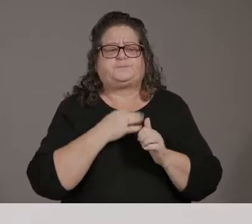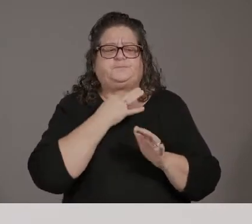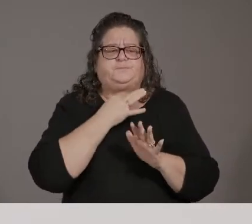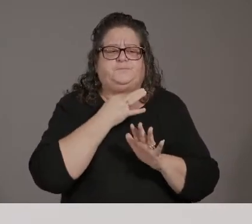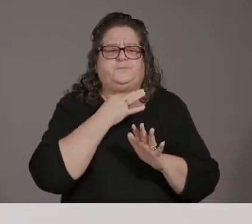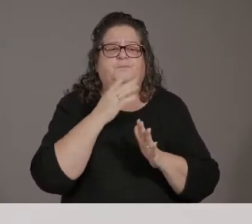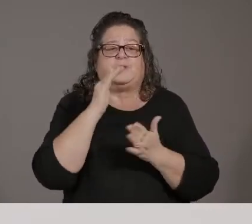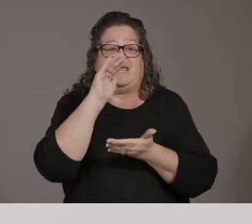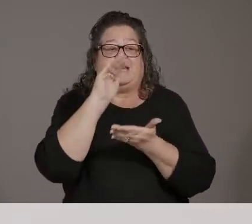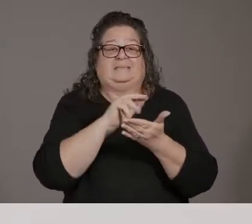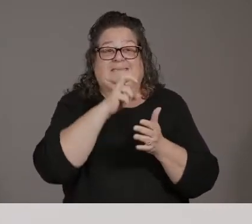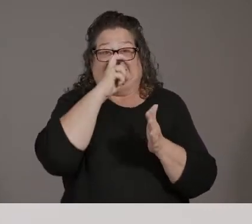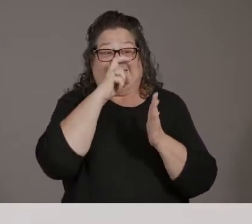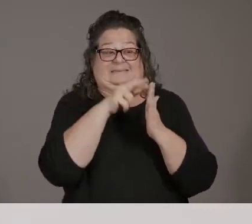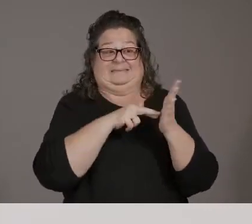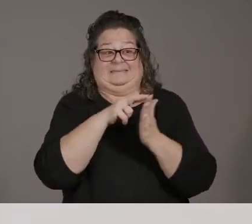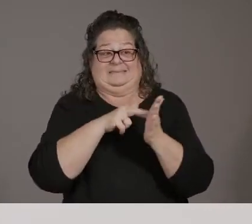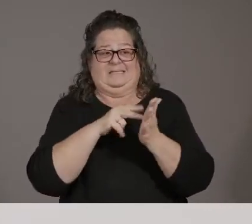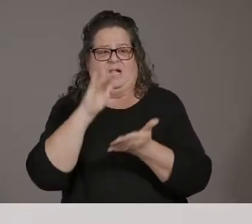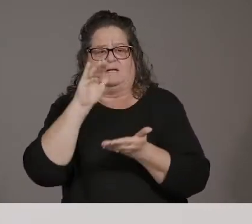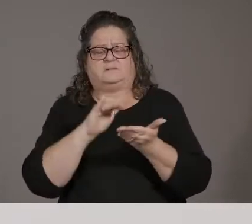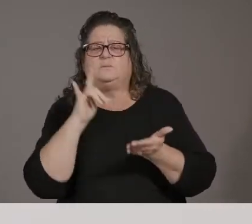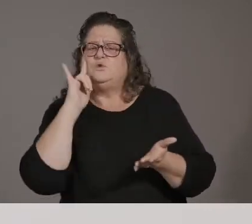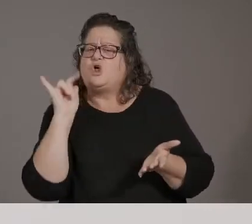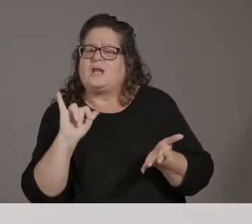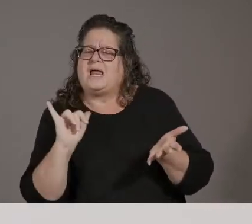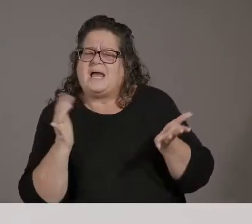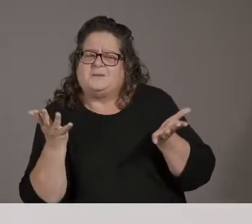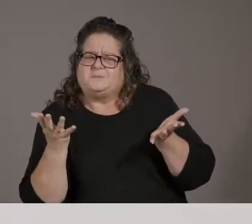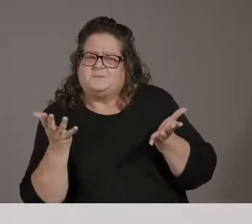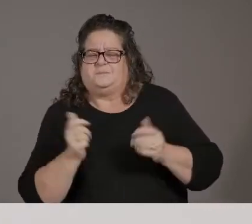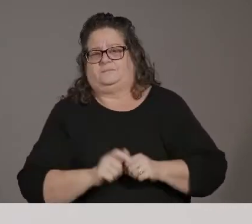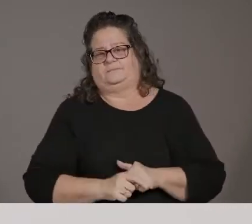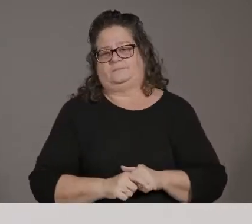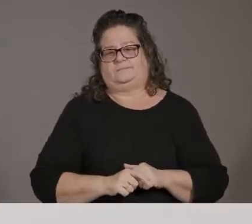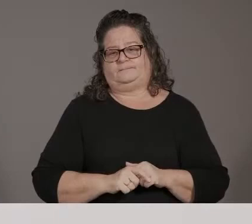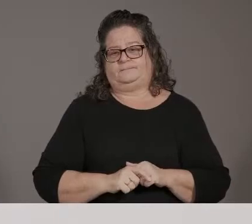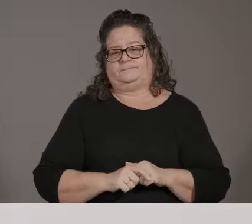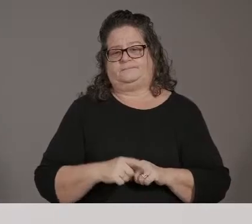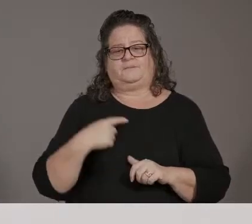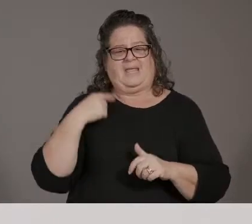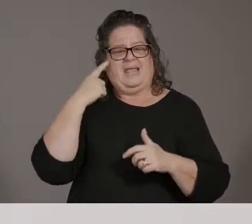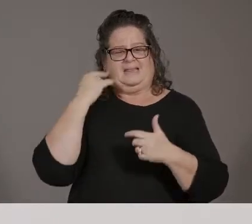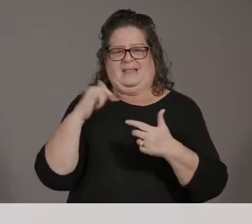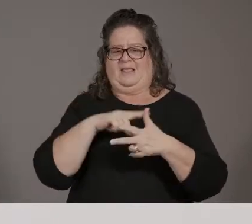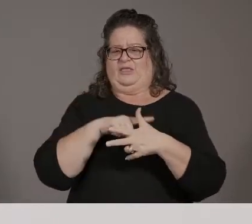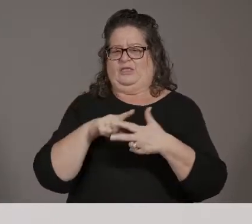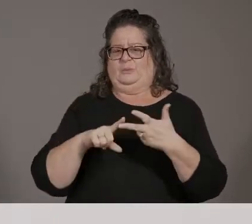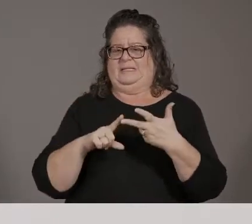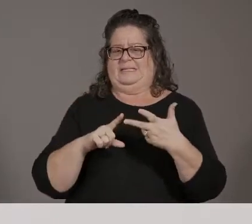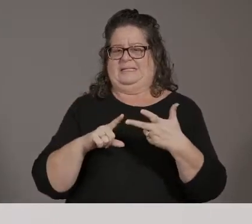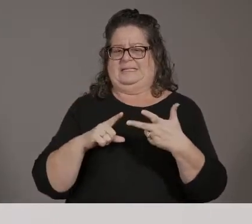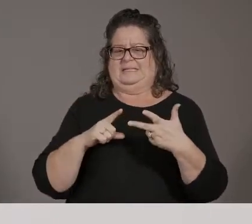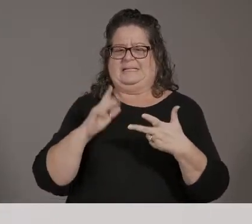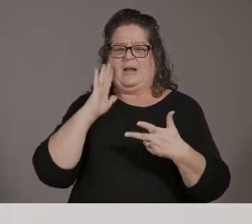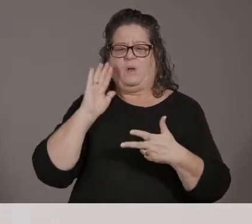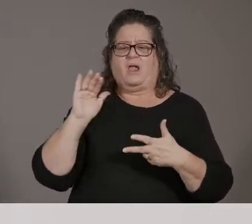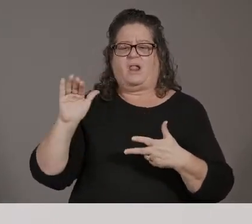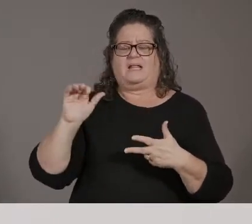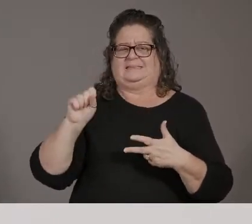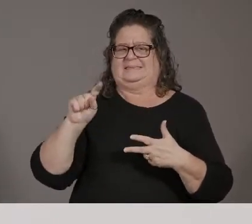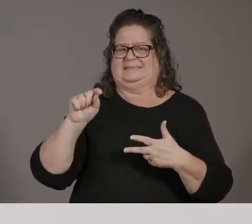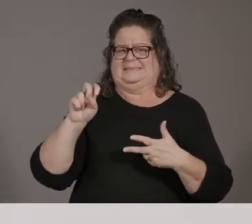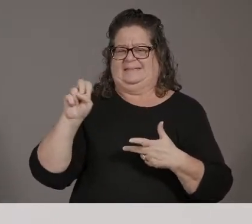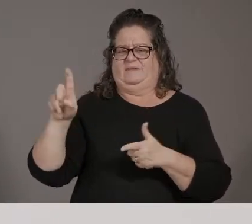Yeah. So, um, there, I think there were three and I can get Steve to follow up with you. Um, but I think it was three if you looked